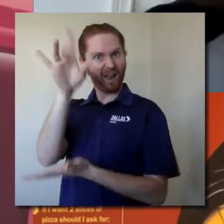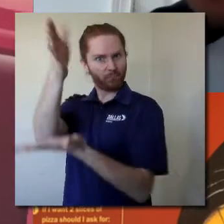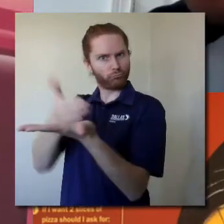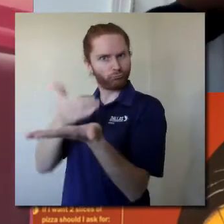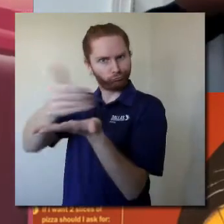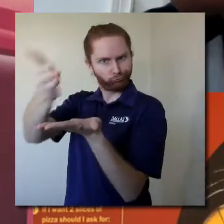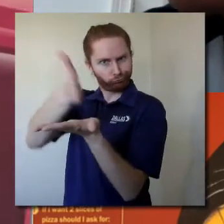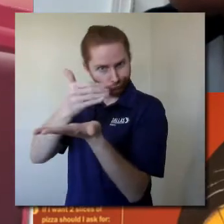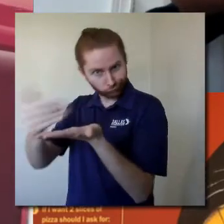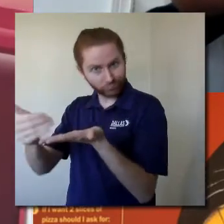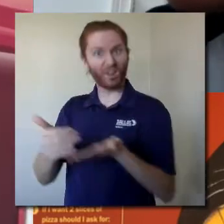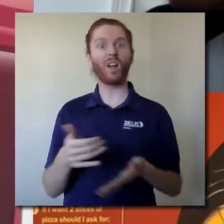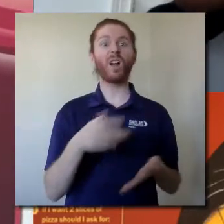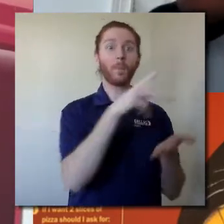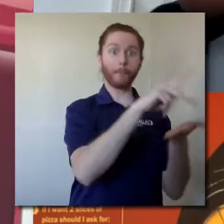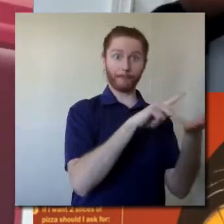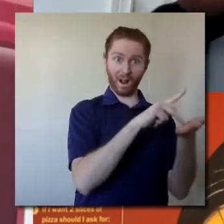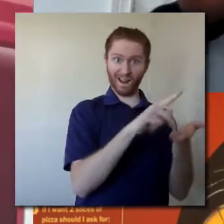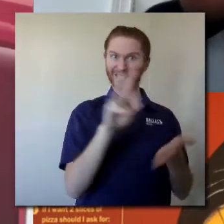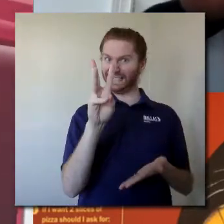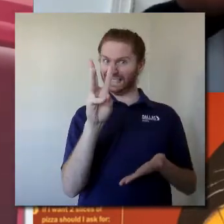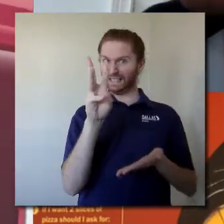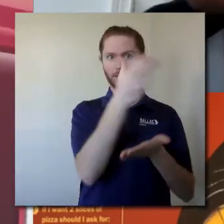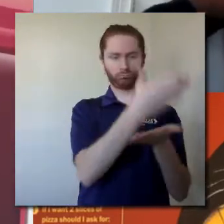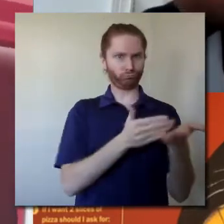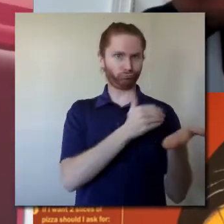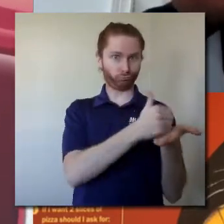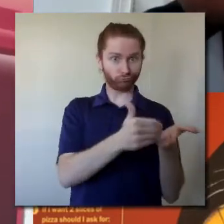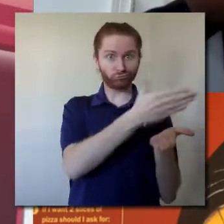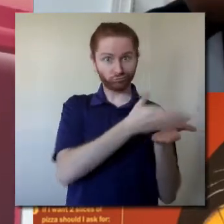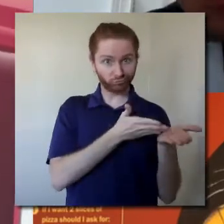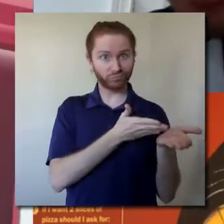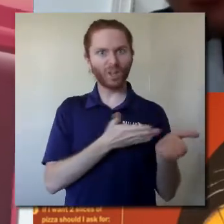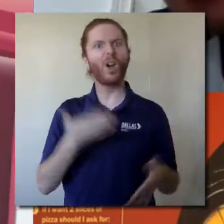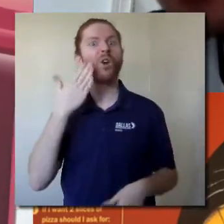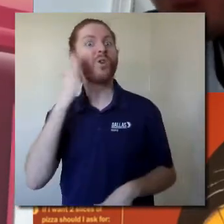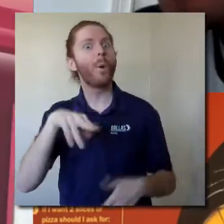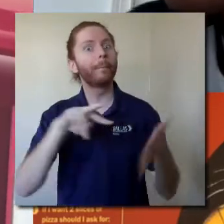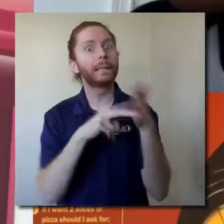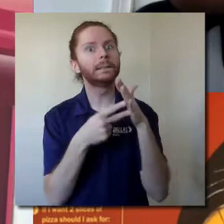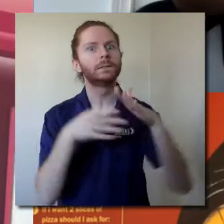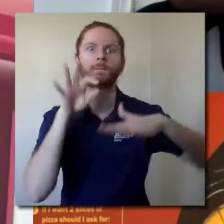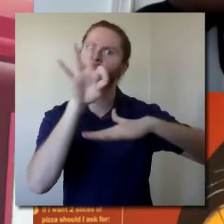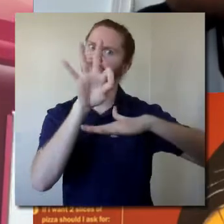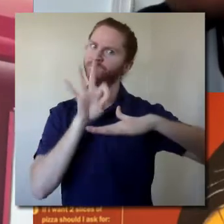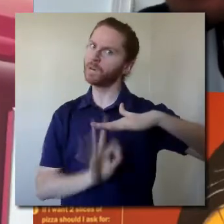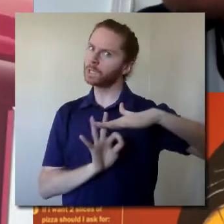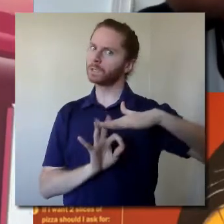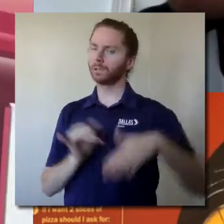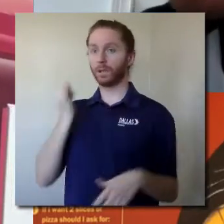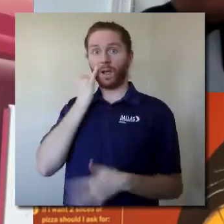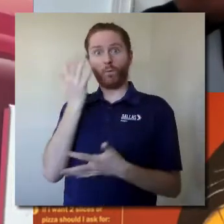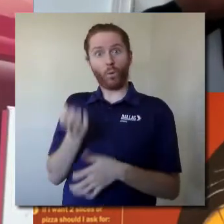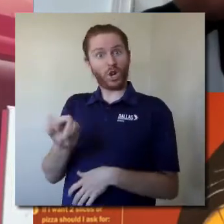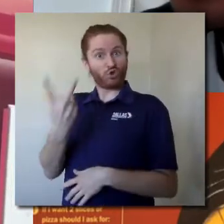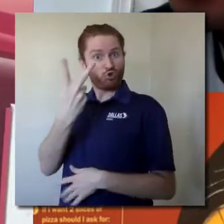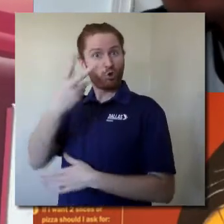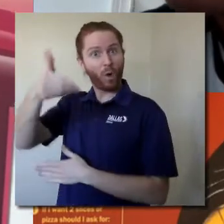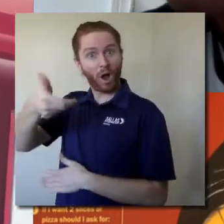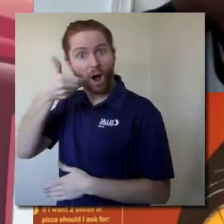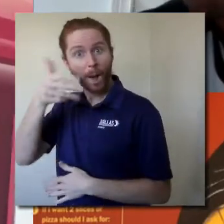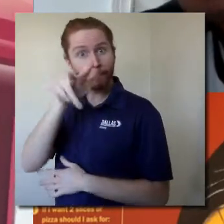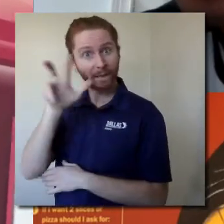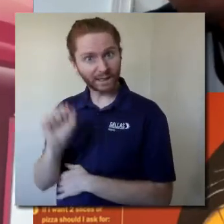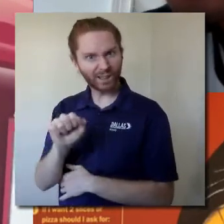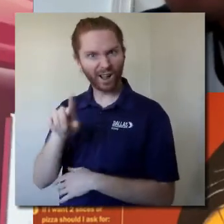Each pie is cut into six equal slices. And you know what that means? Fractions. If I want two slices of pizza, should I